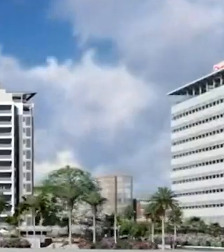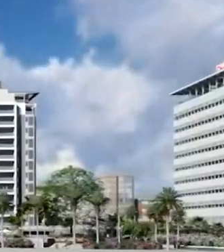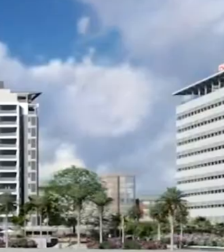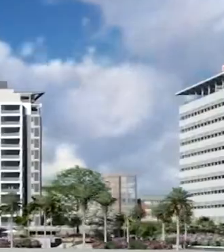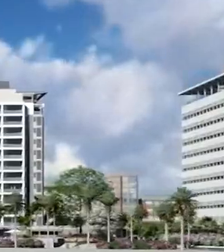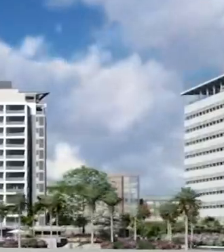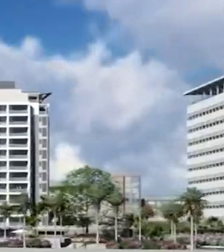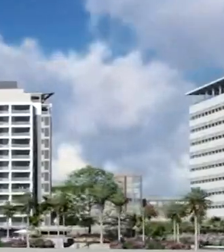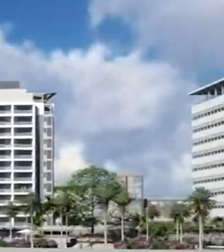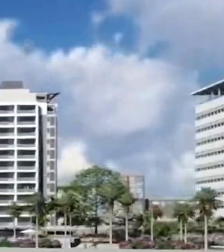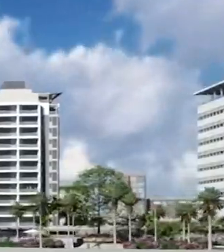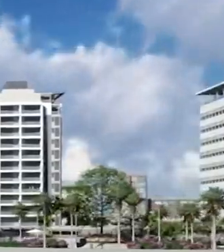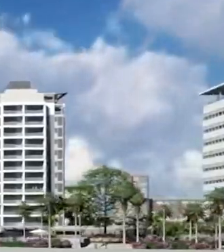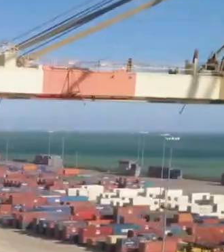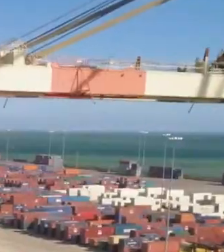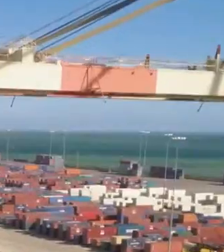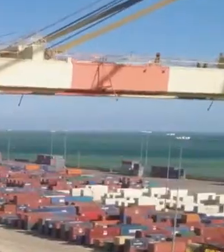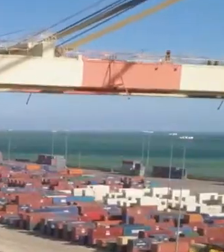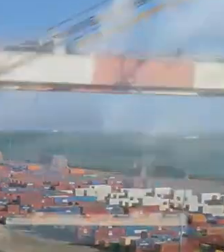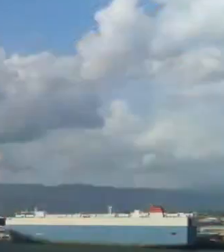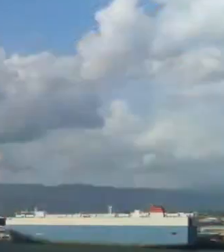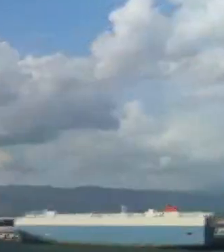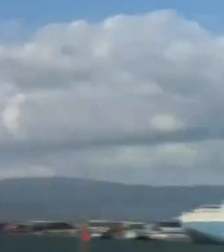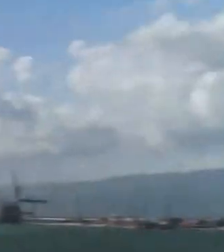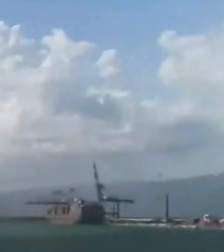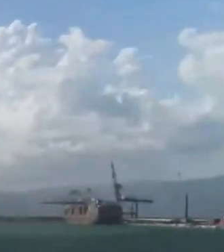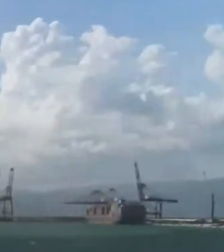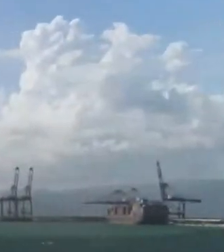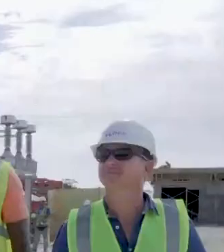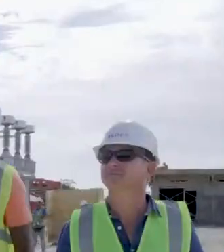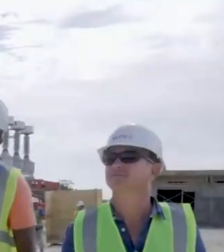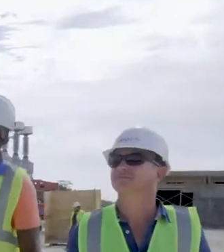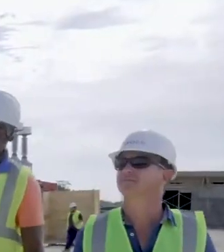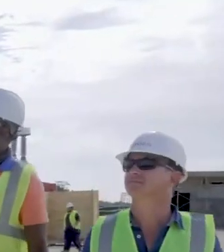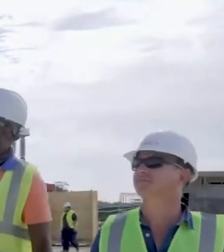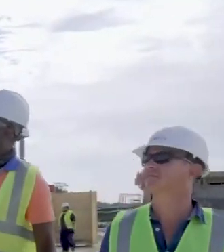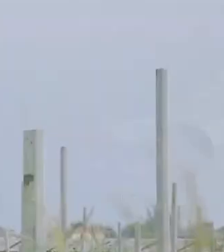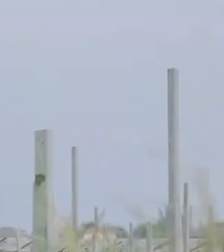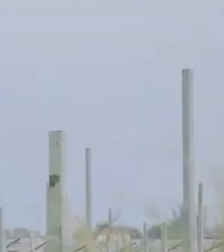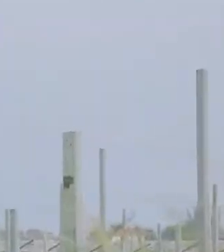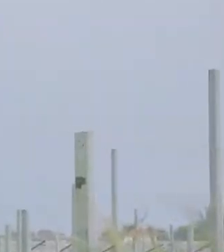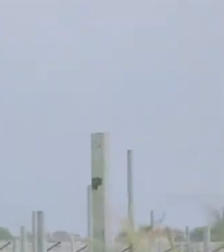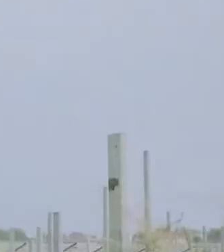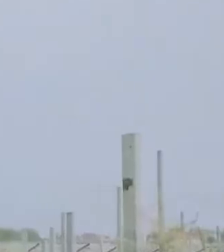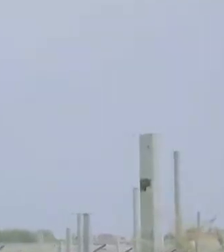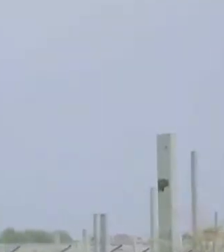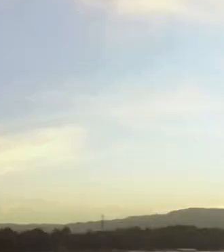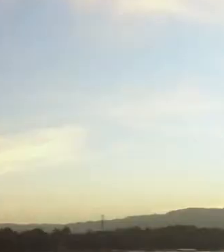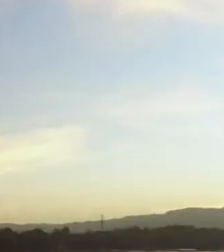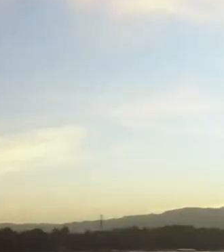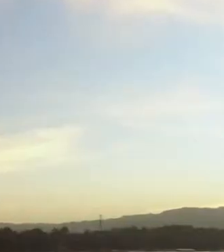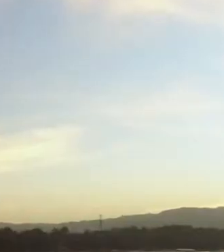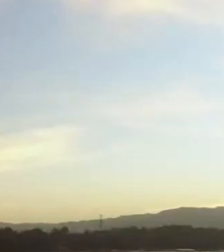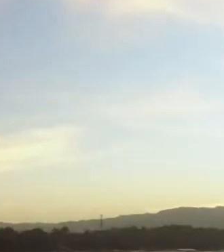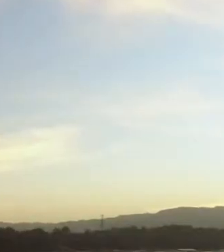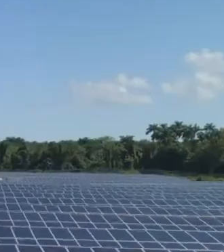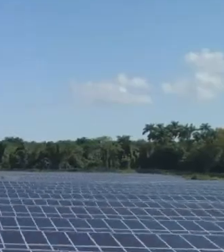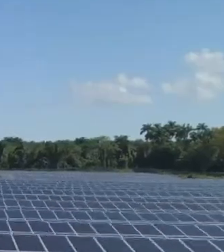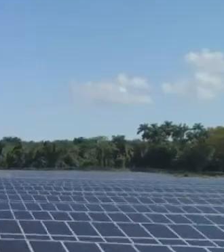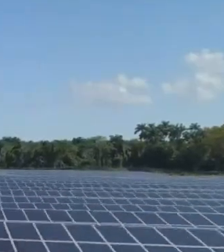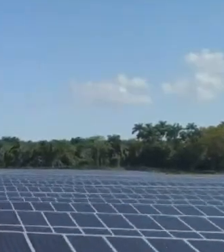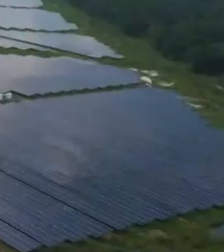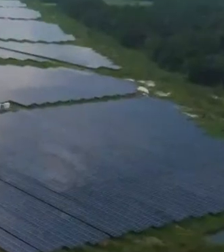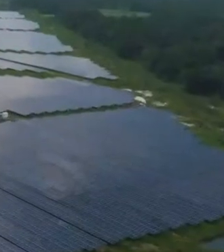We will not let go of this vision. We will grow. We will overcome these challenging times and look to the future